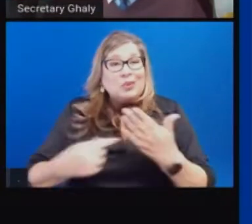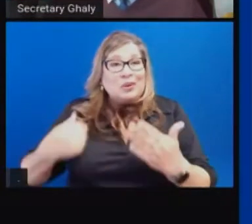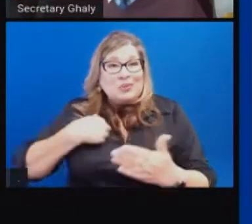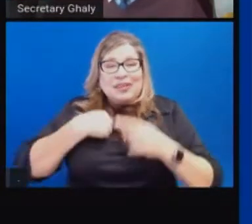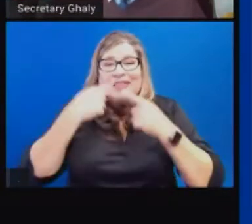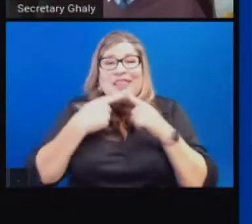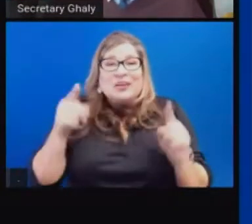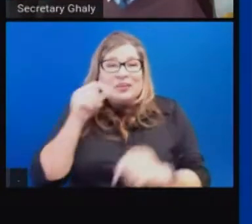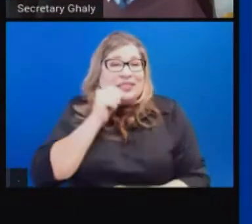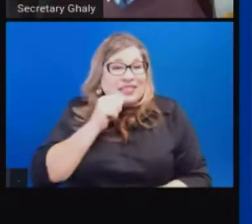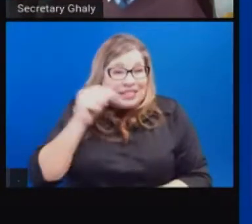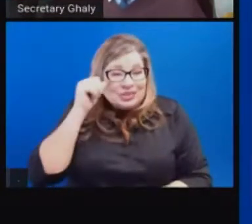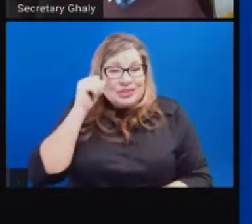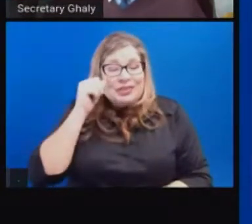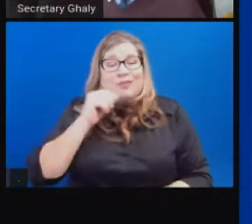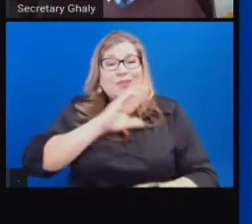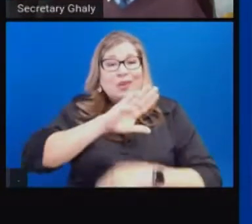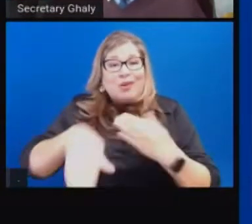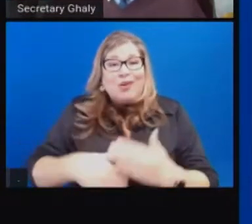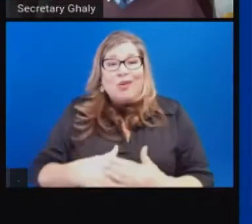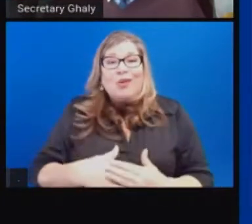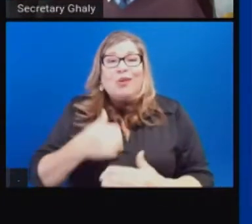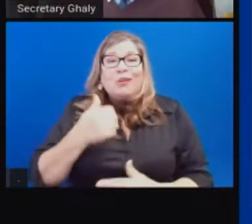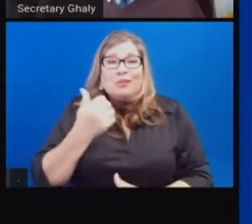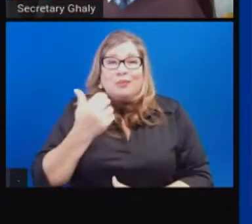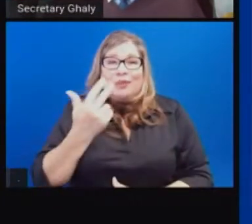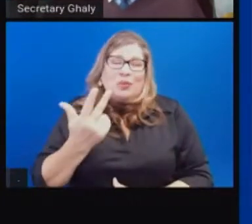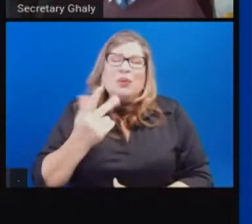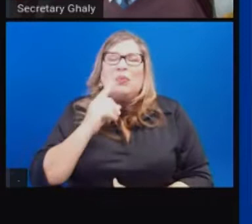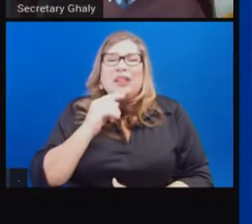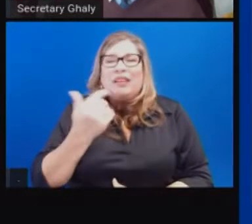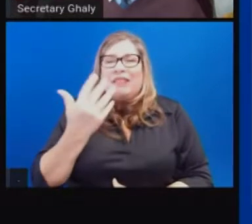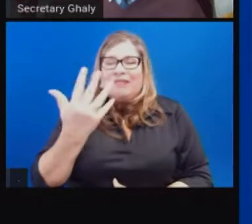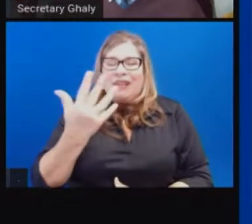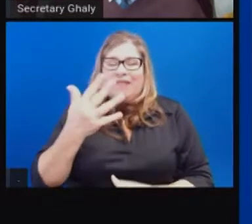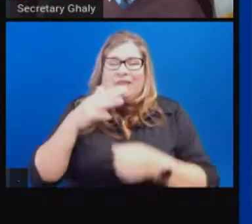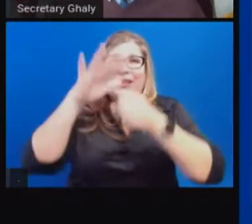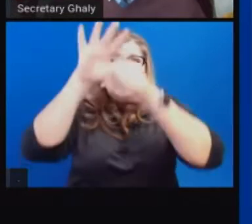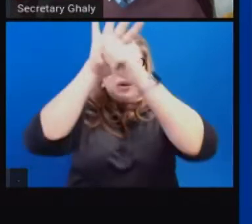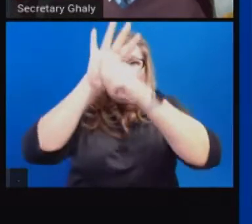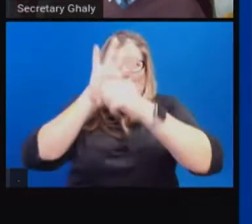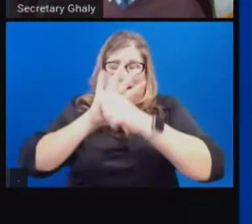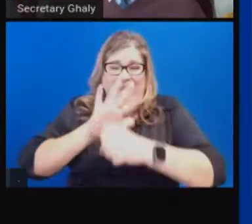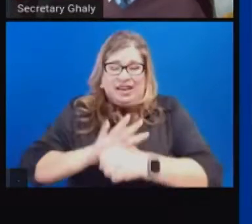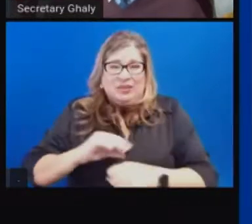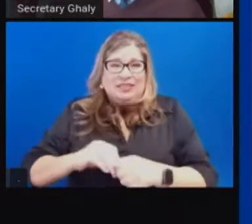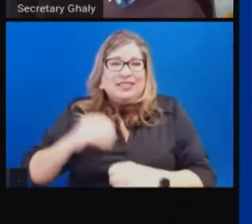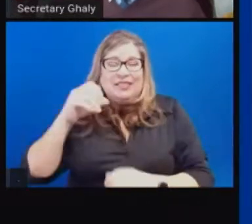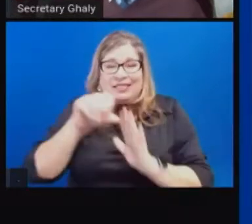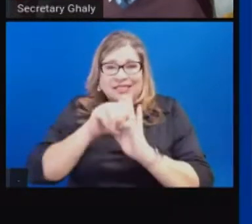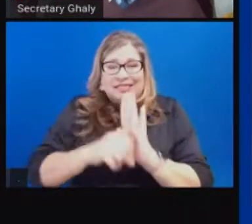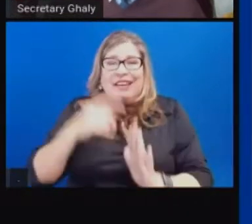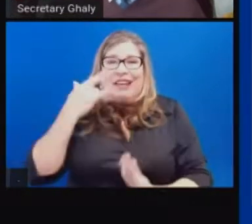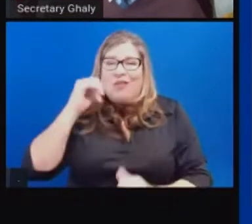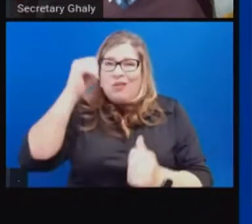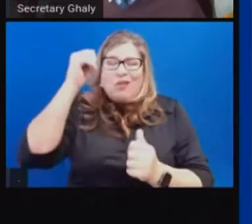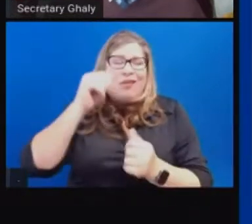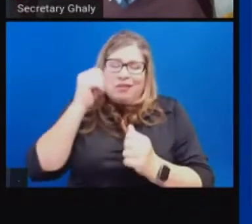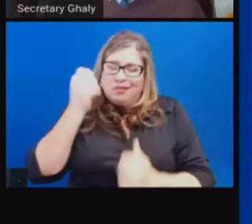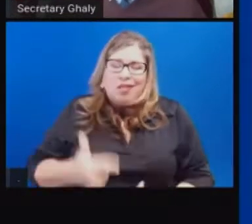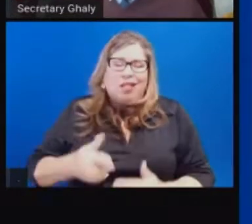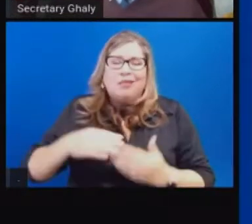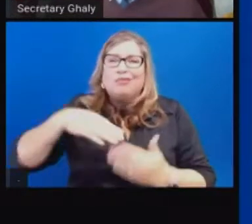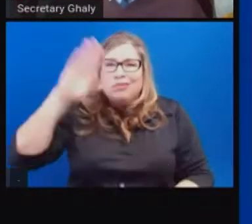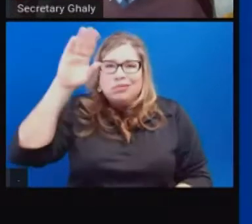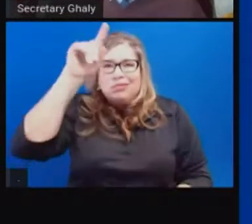yesterday was all three regions, so all five regions in total across the state, were above that 15% threshold